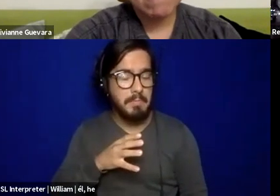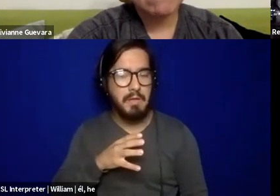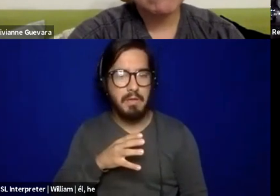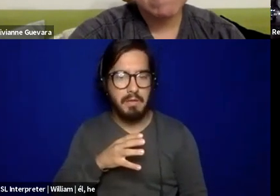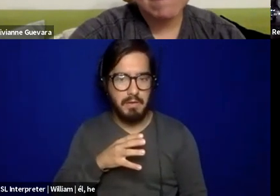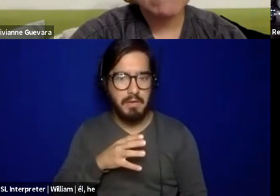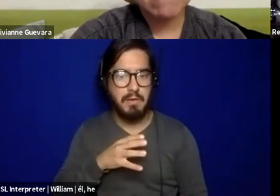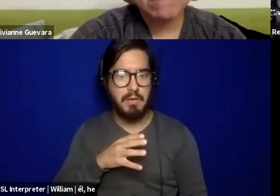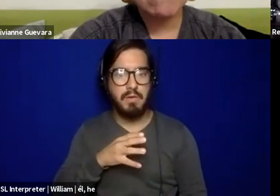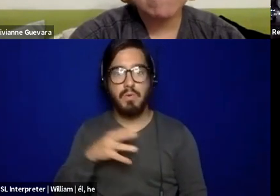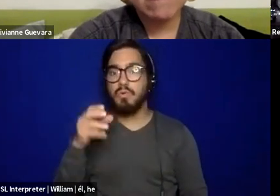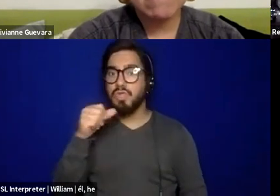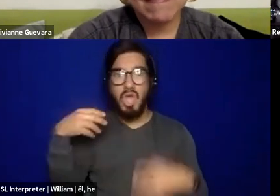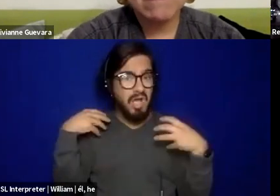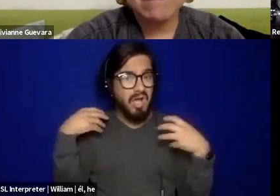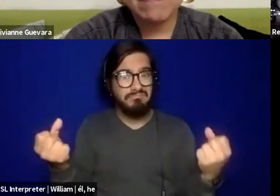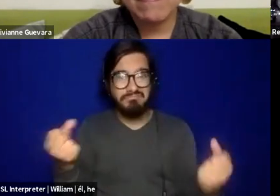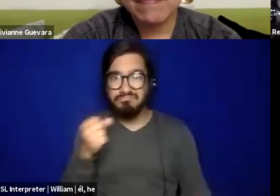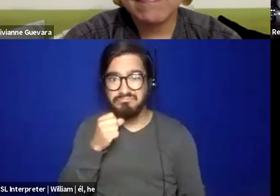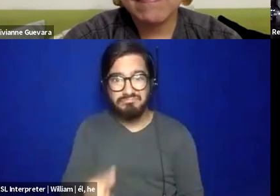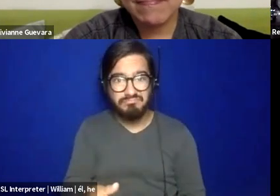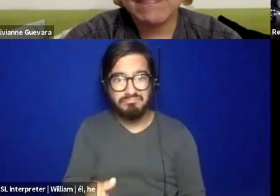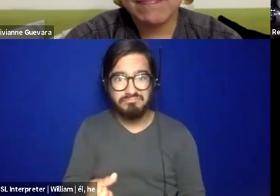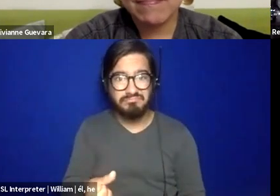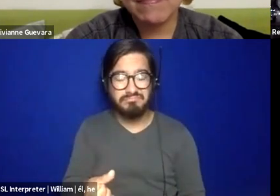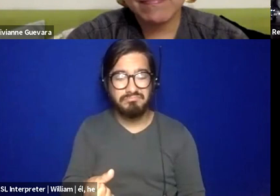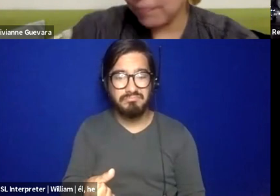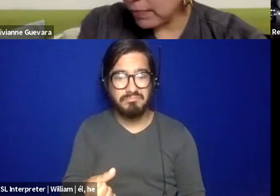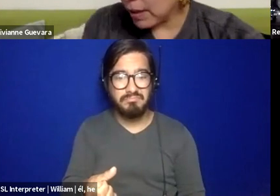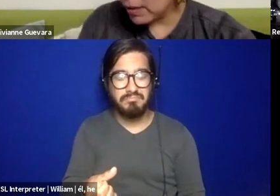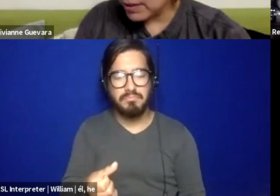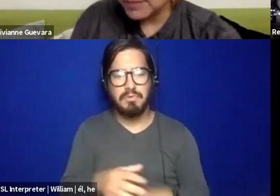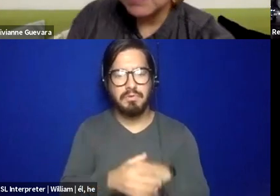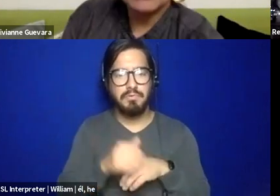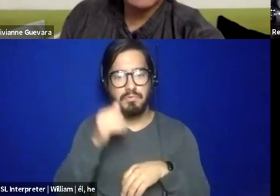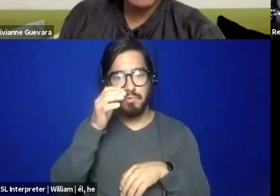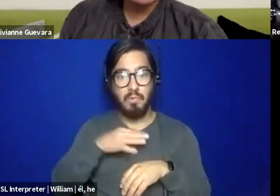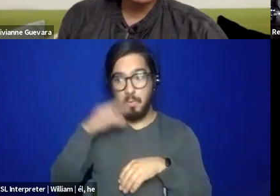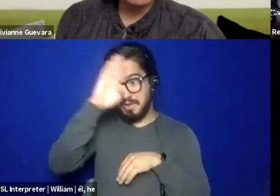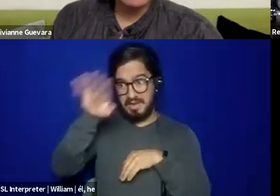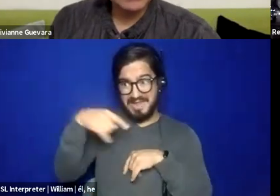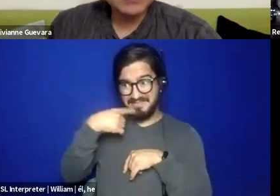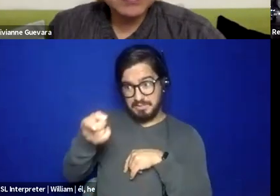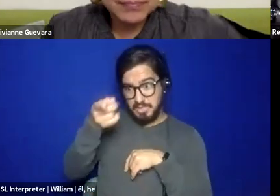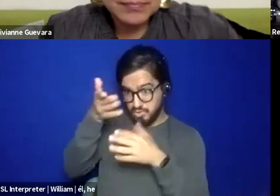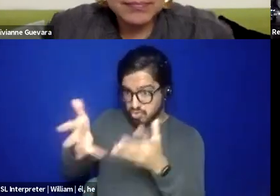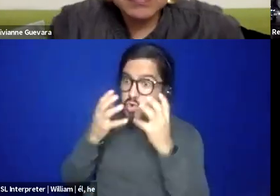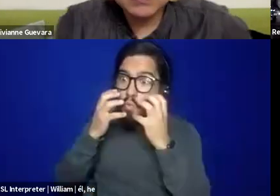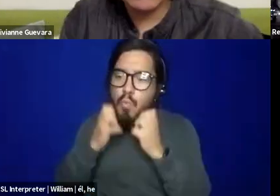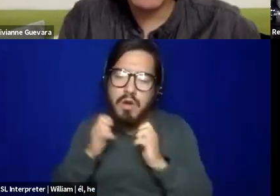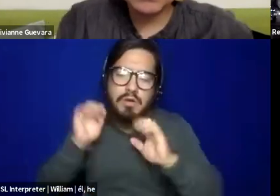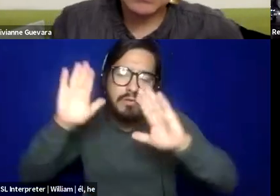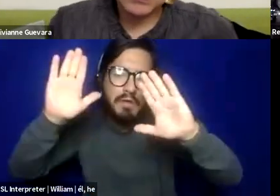a healthy way. Women who have not been told that they are worthy of greatness.